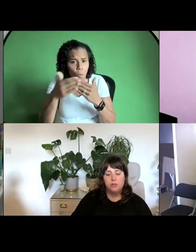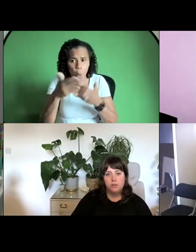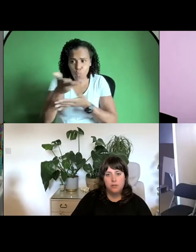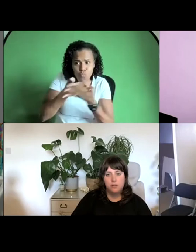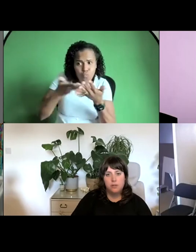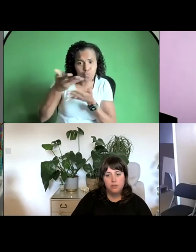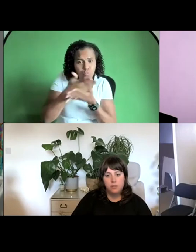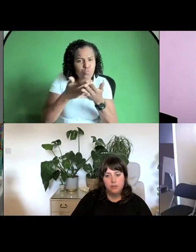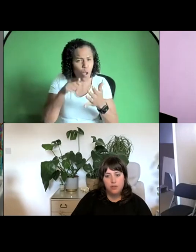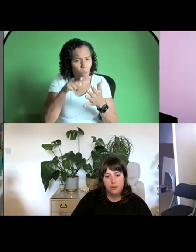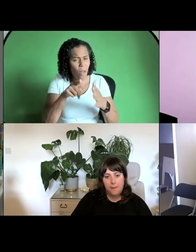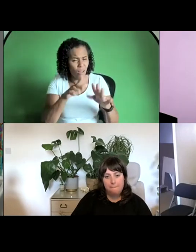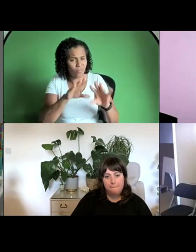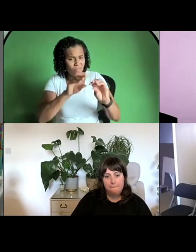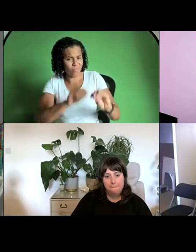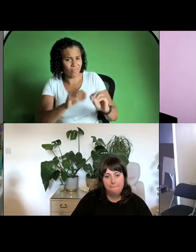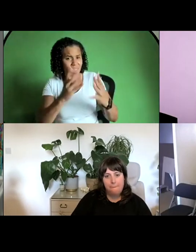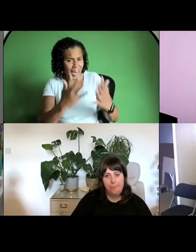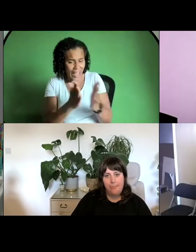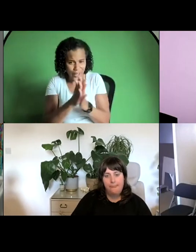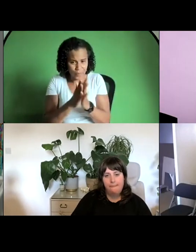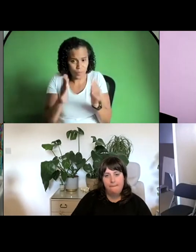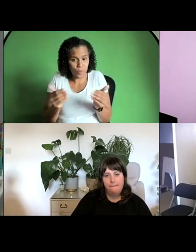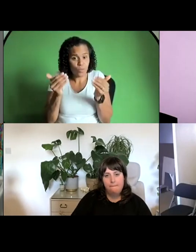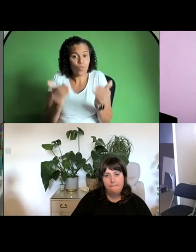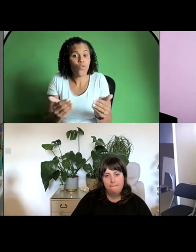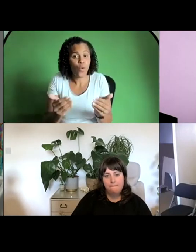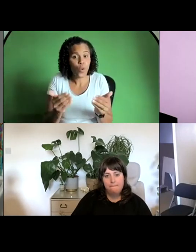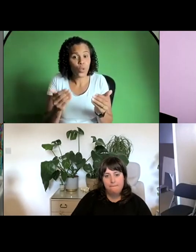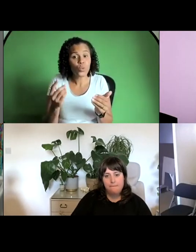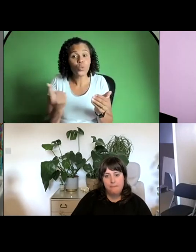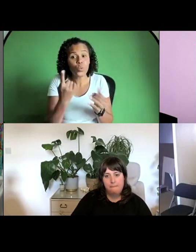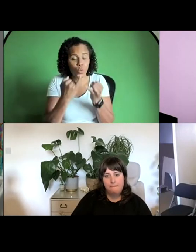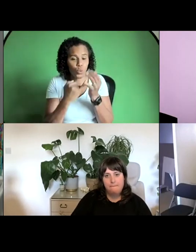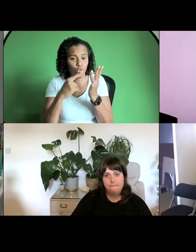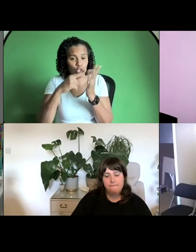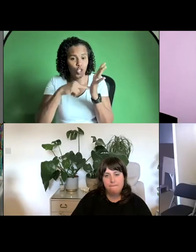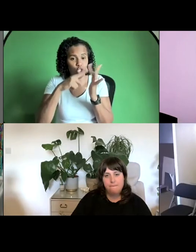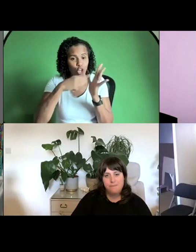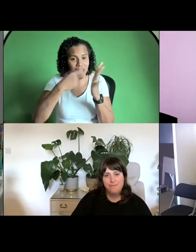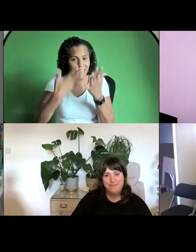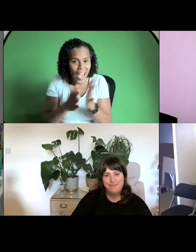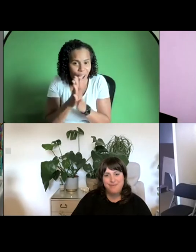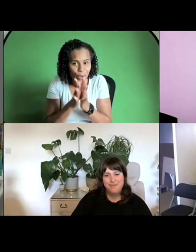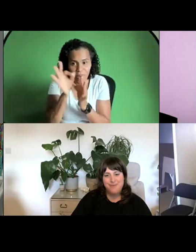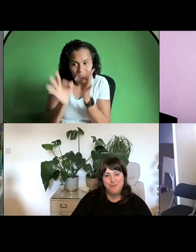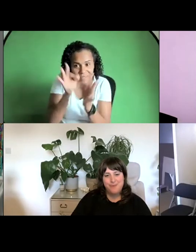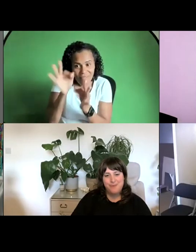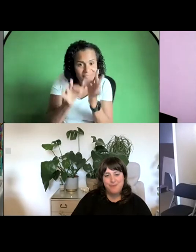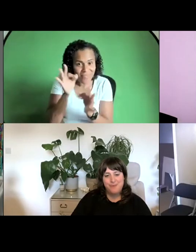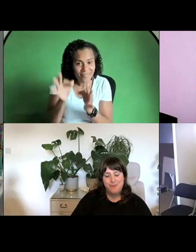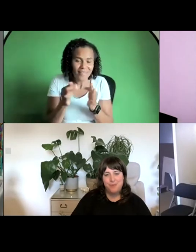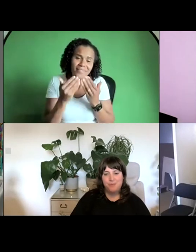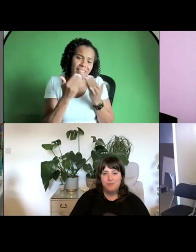i wanted to um move on to uh sonia okay and um so thank